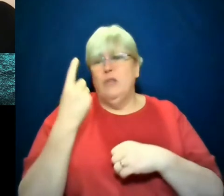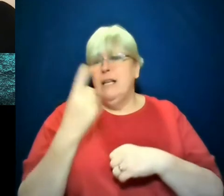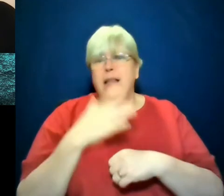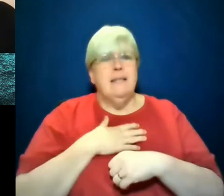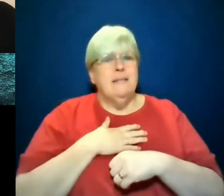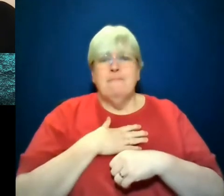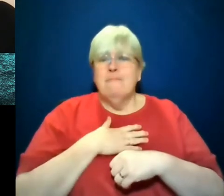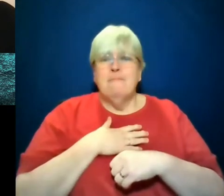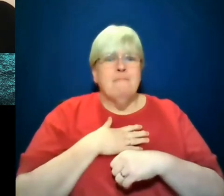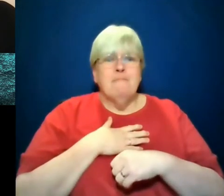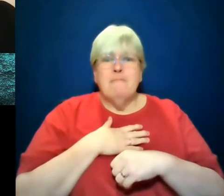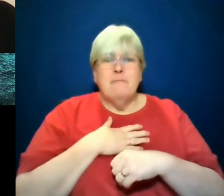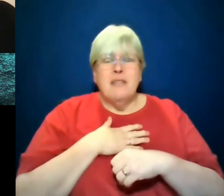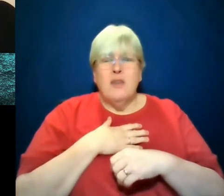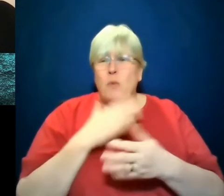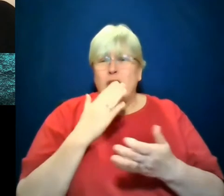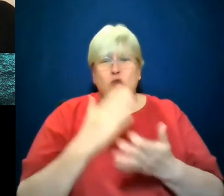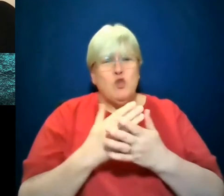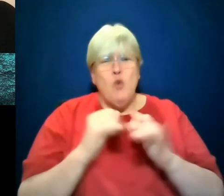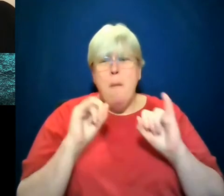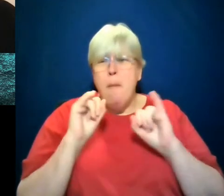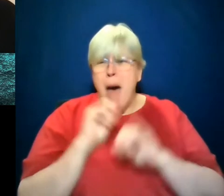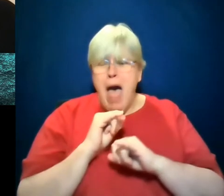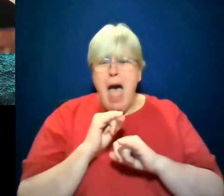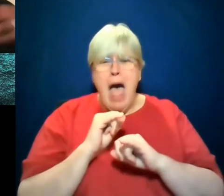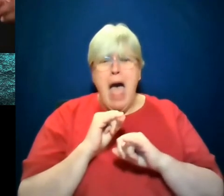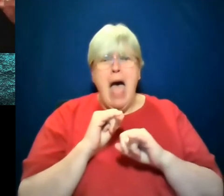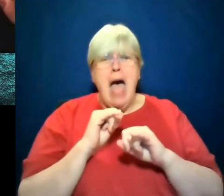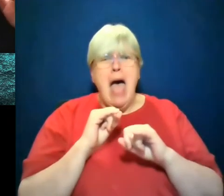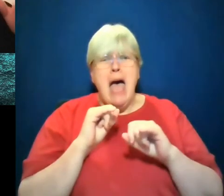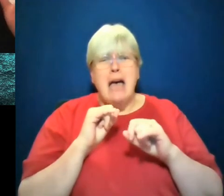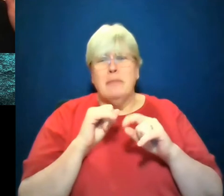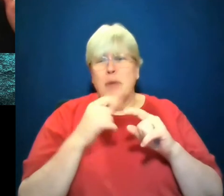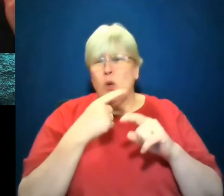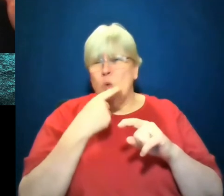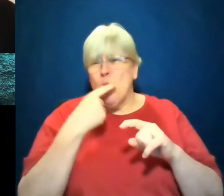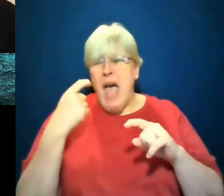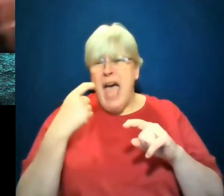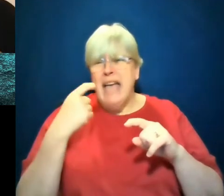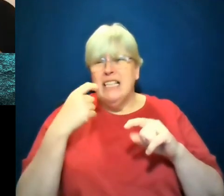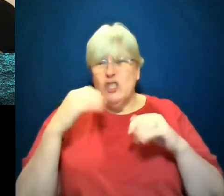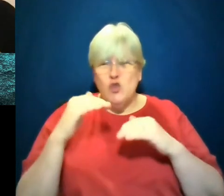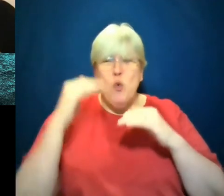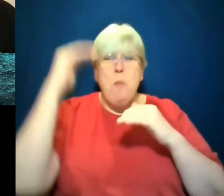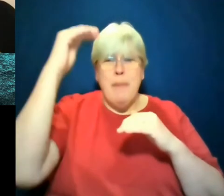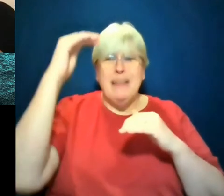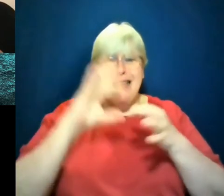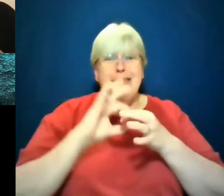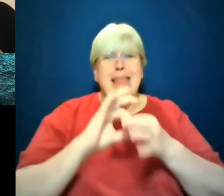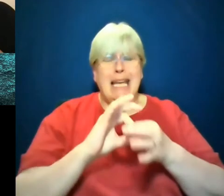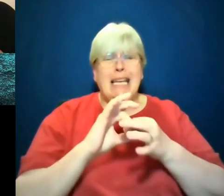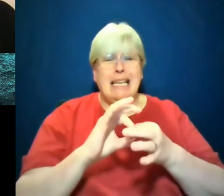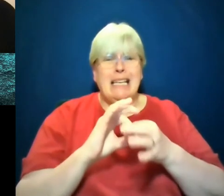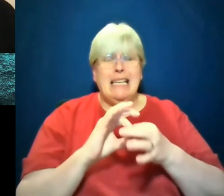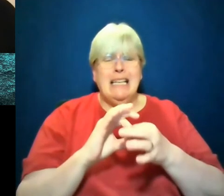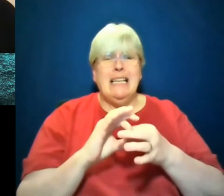there was this rabid, dangerous white supremacy. to be honest, when I was writing Bluebird, Bluebird,